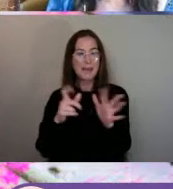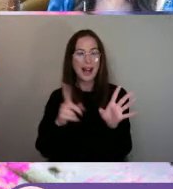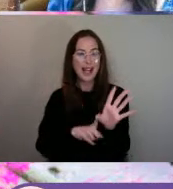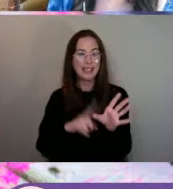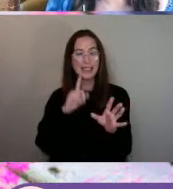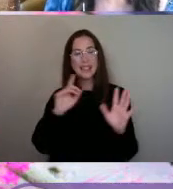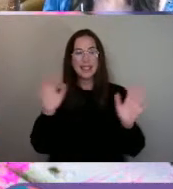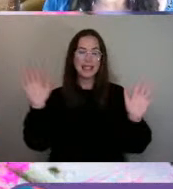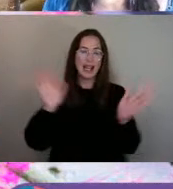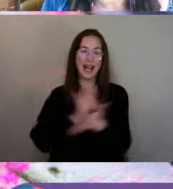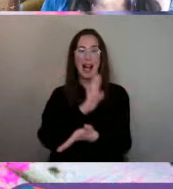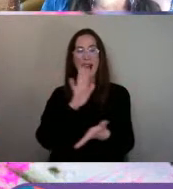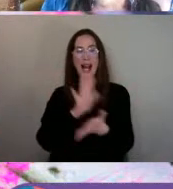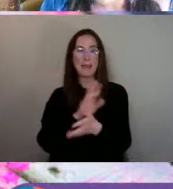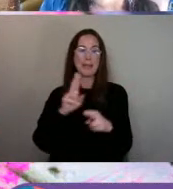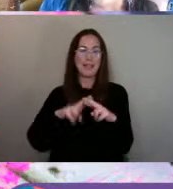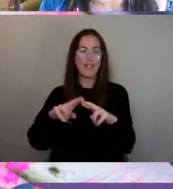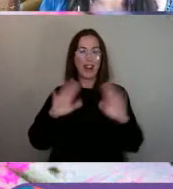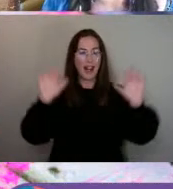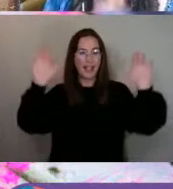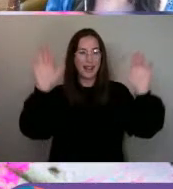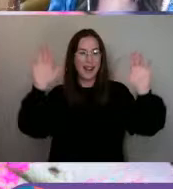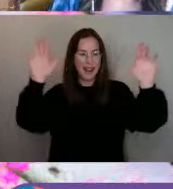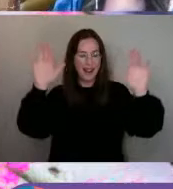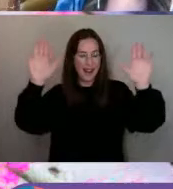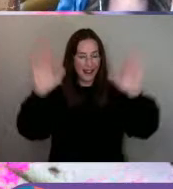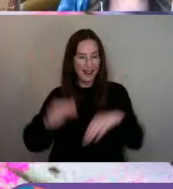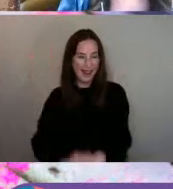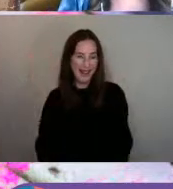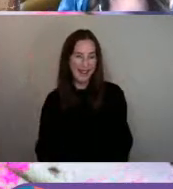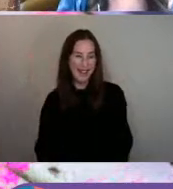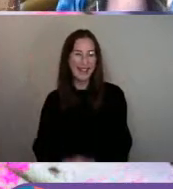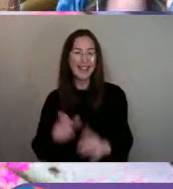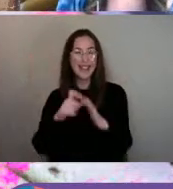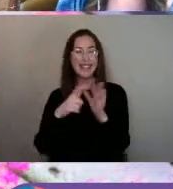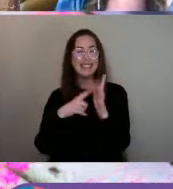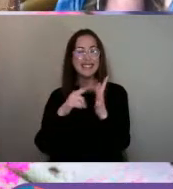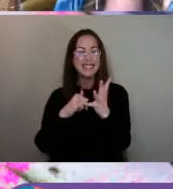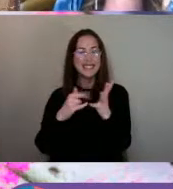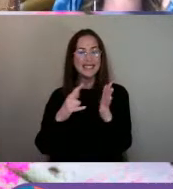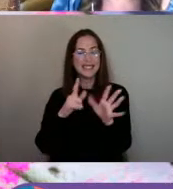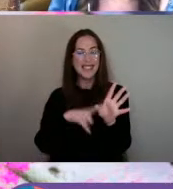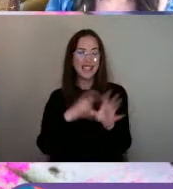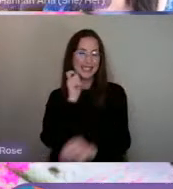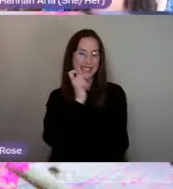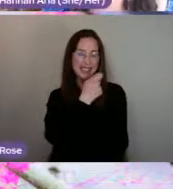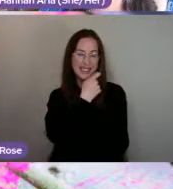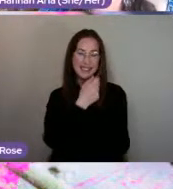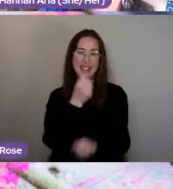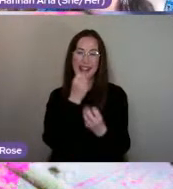Happy Friday, lovely people, she says. Daisy's here, lovely colours.